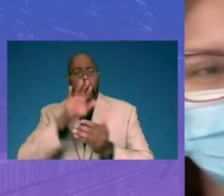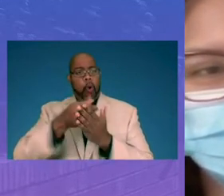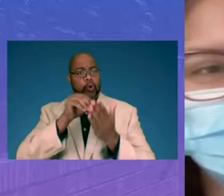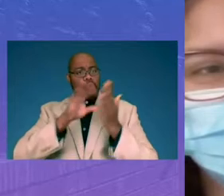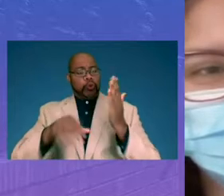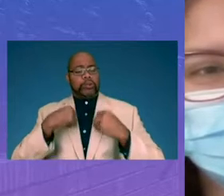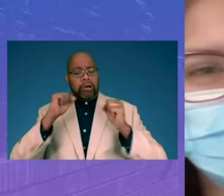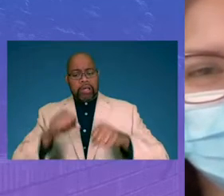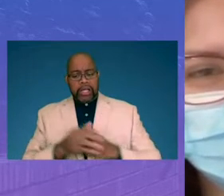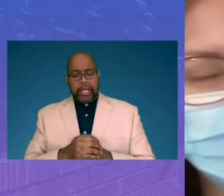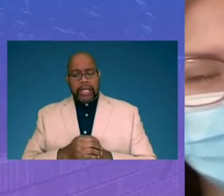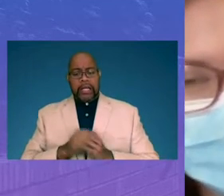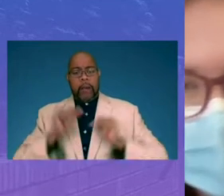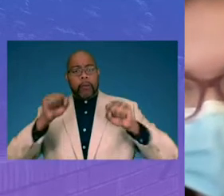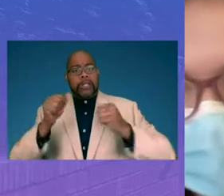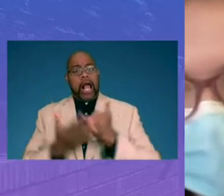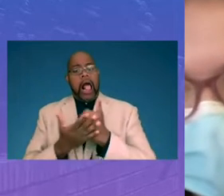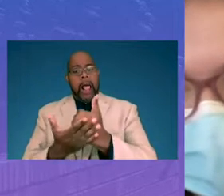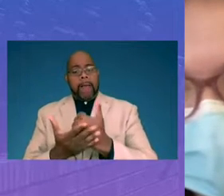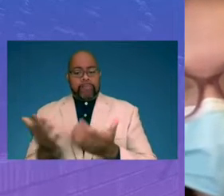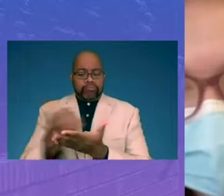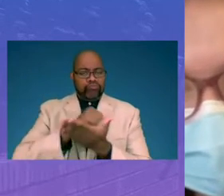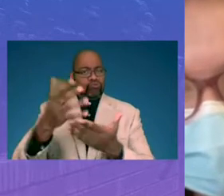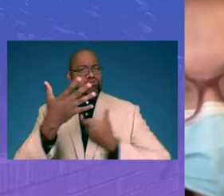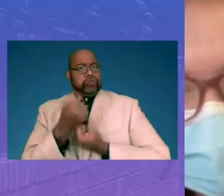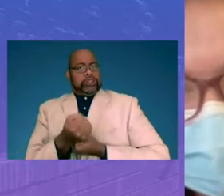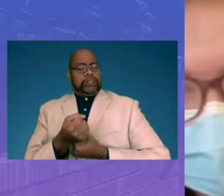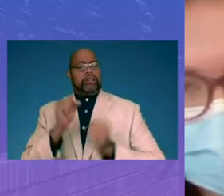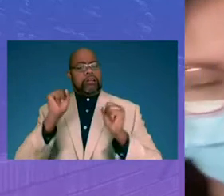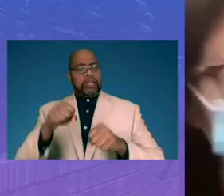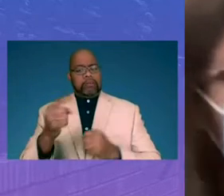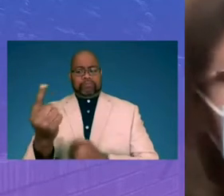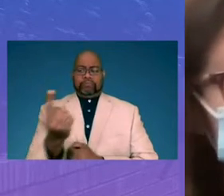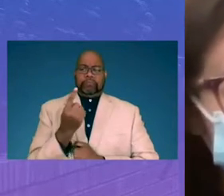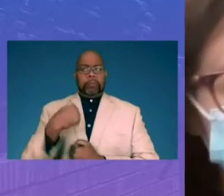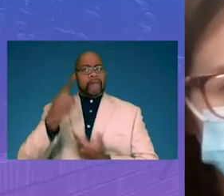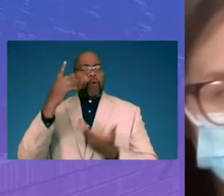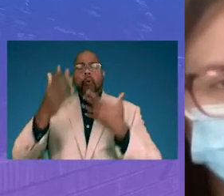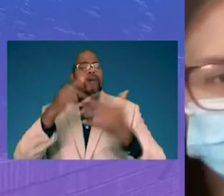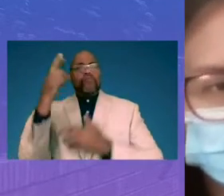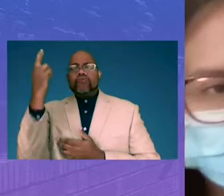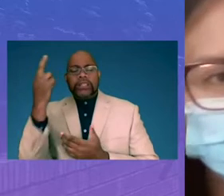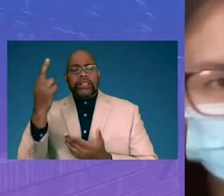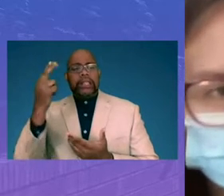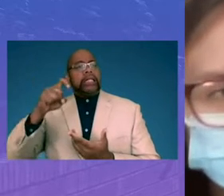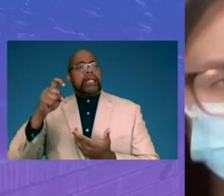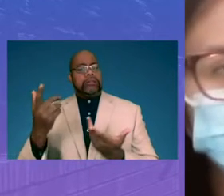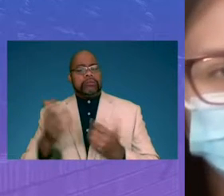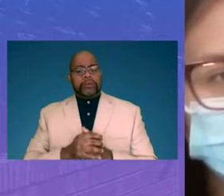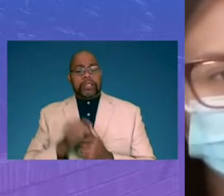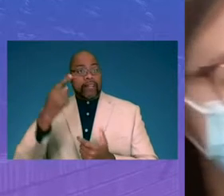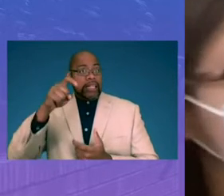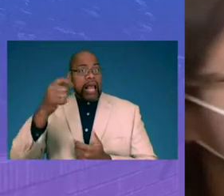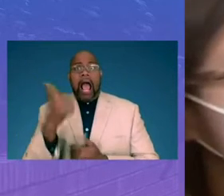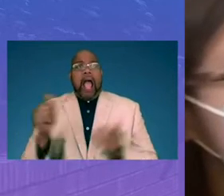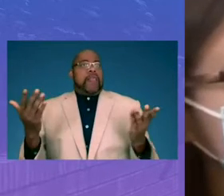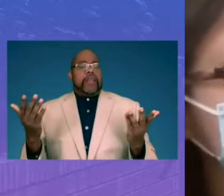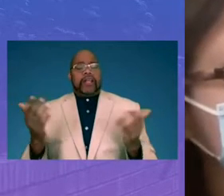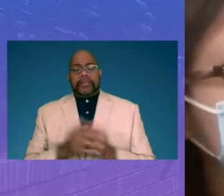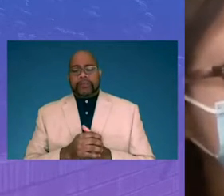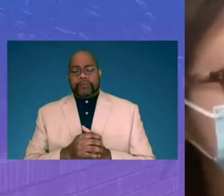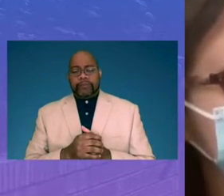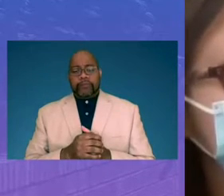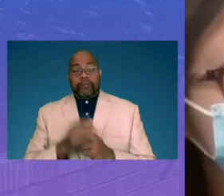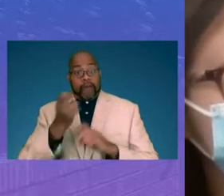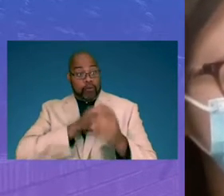potentially help them and gain their trust so they can come to me for whatever reason they need to be, right? So, if they need anything from